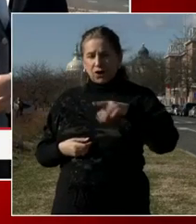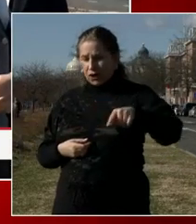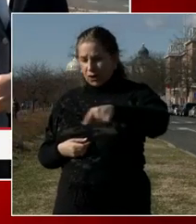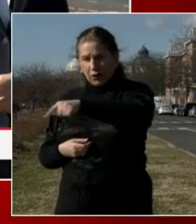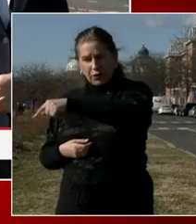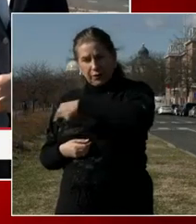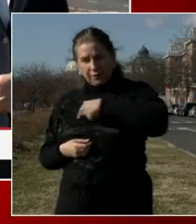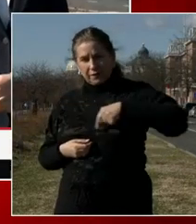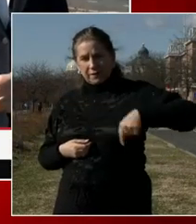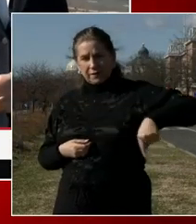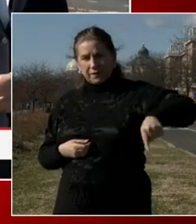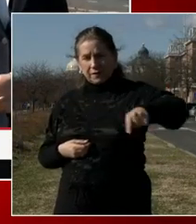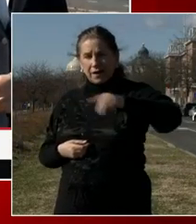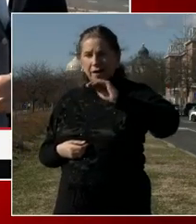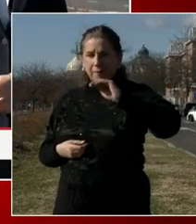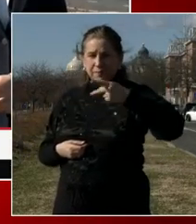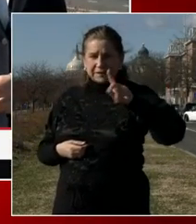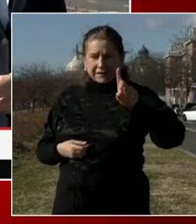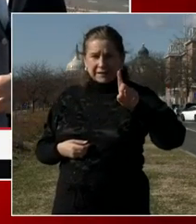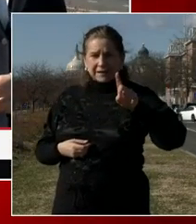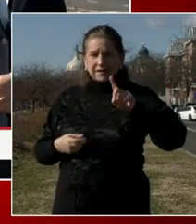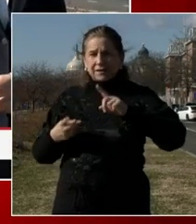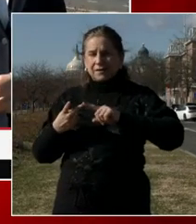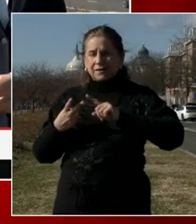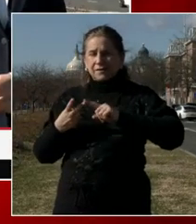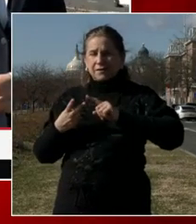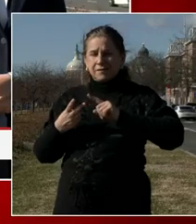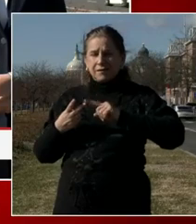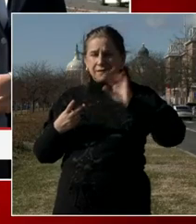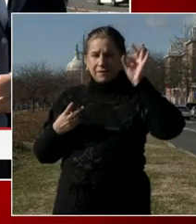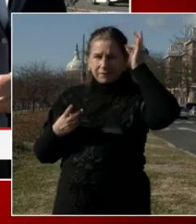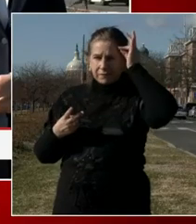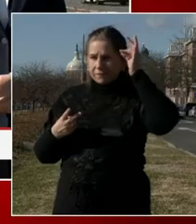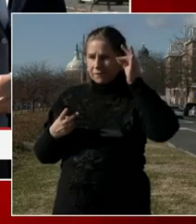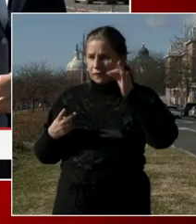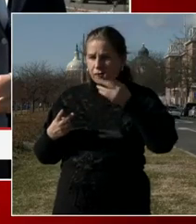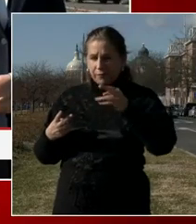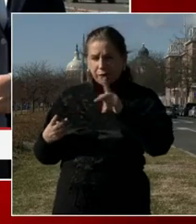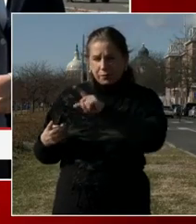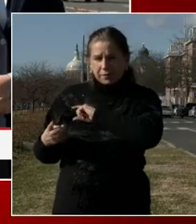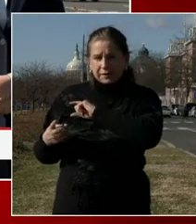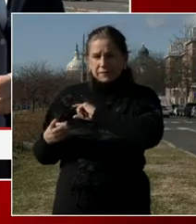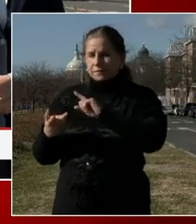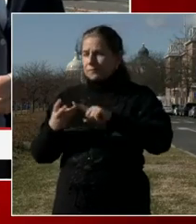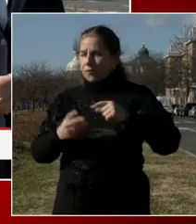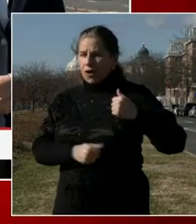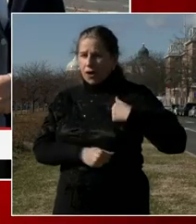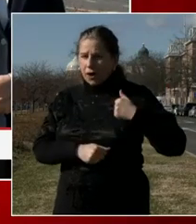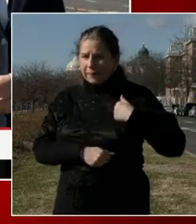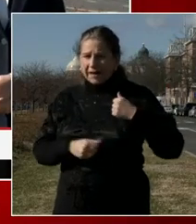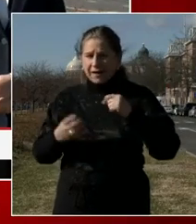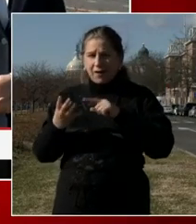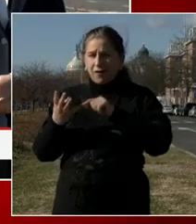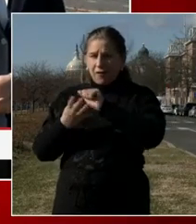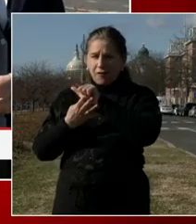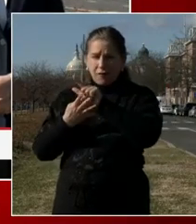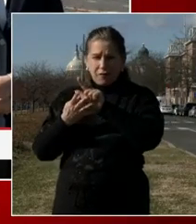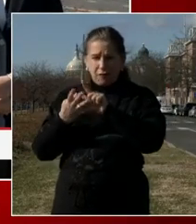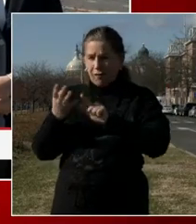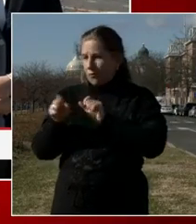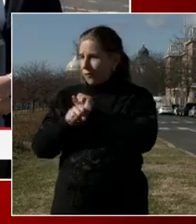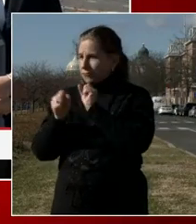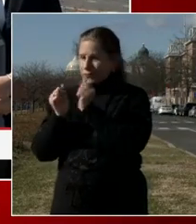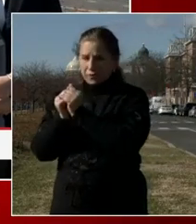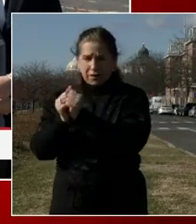enforcement agencies, as well as a Secret Service manning those perimeters throughout our, throughout our city. And we're working collaboratively, working